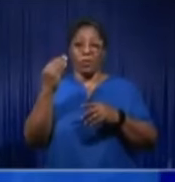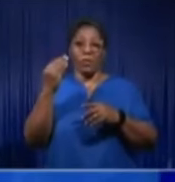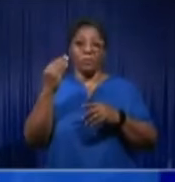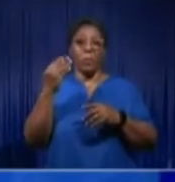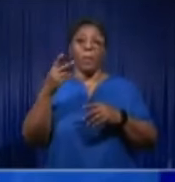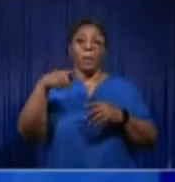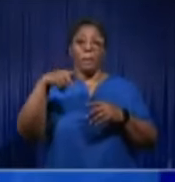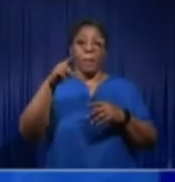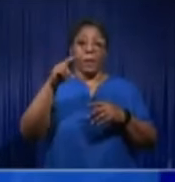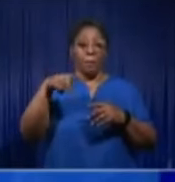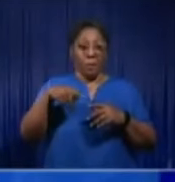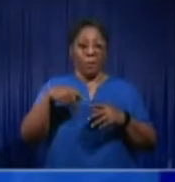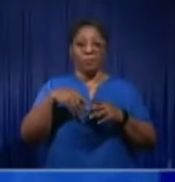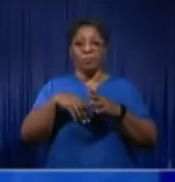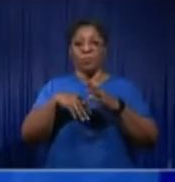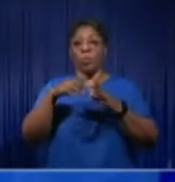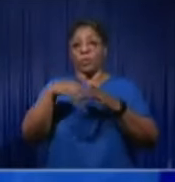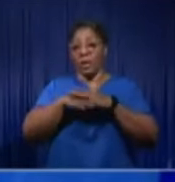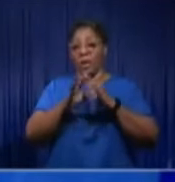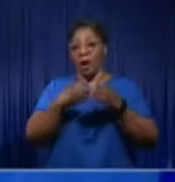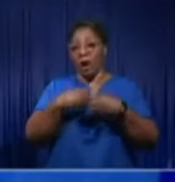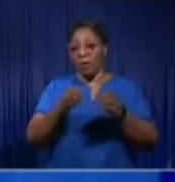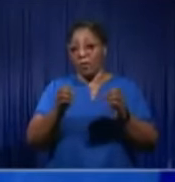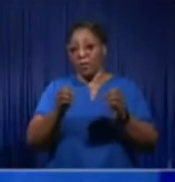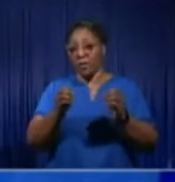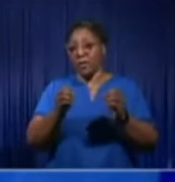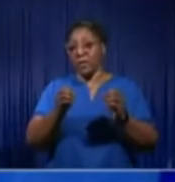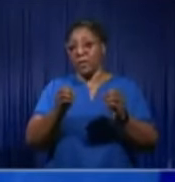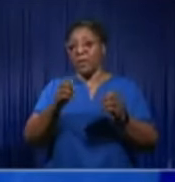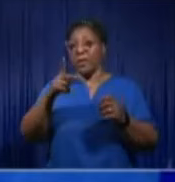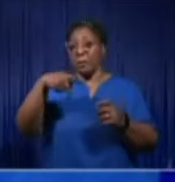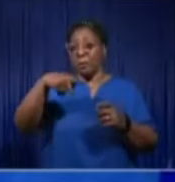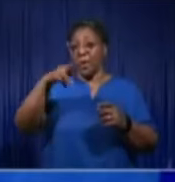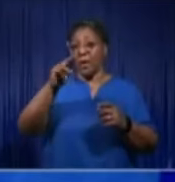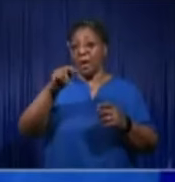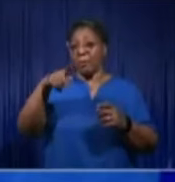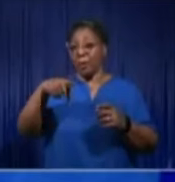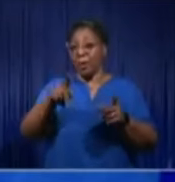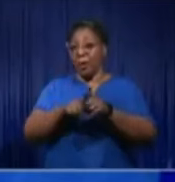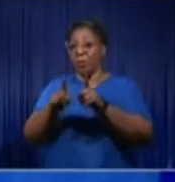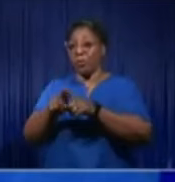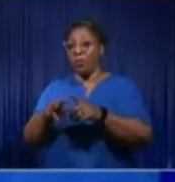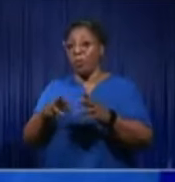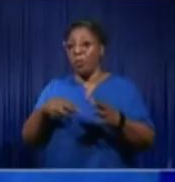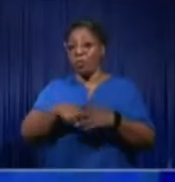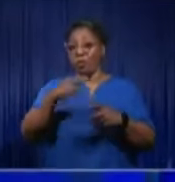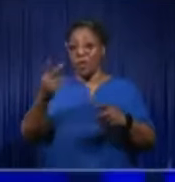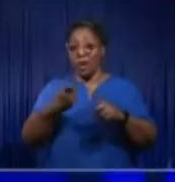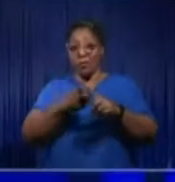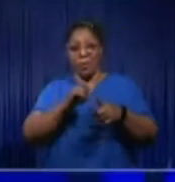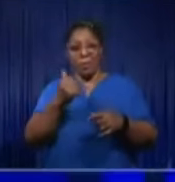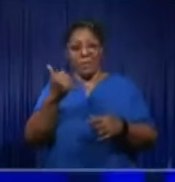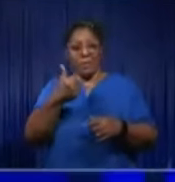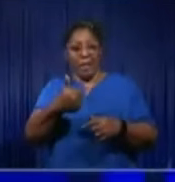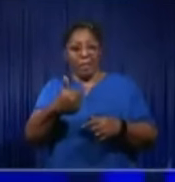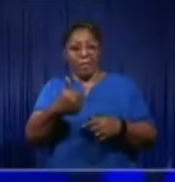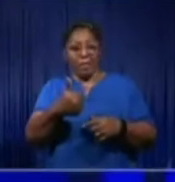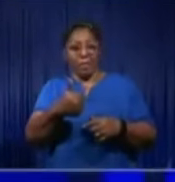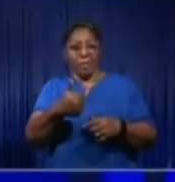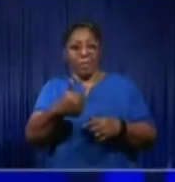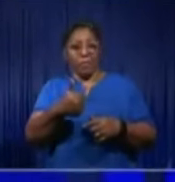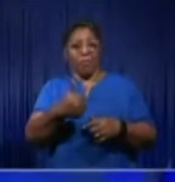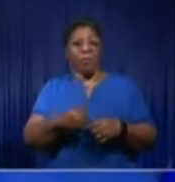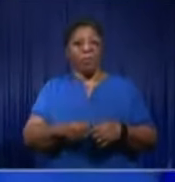office, in the KCMC, the PNP also resigned from itself. The building committee resigned, yes,